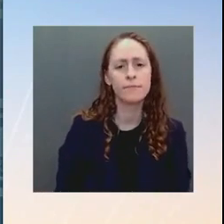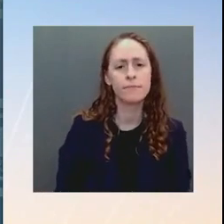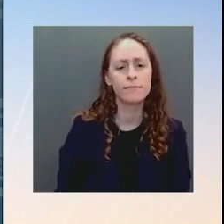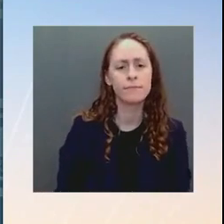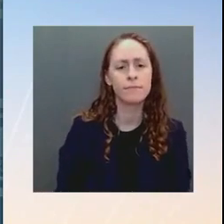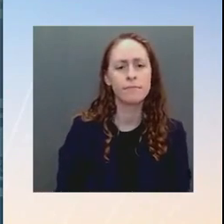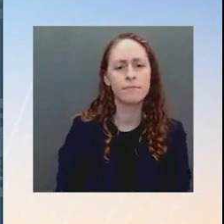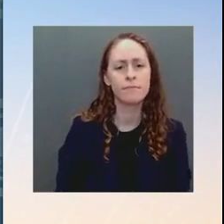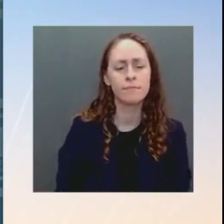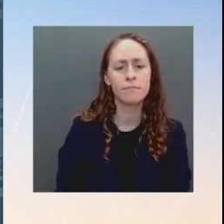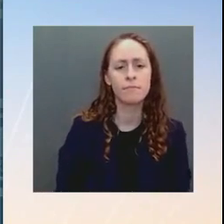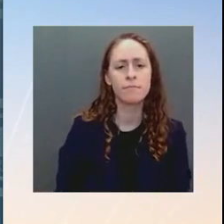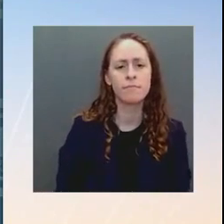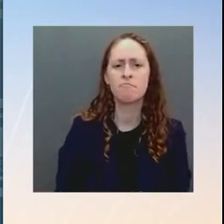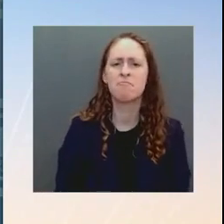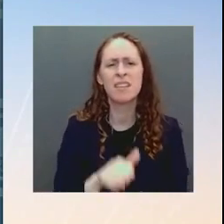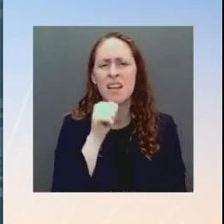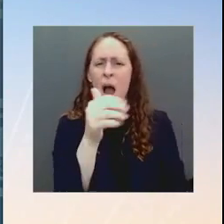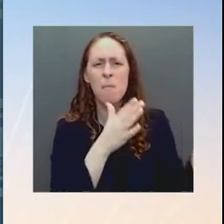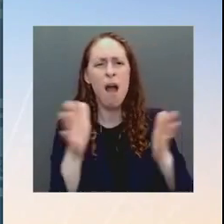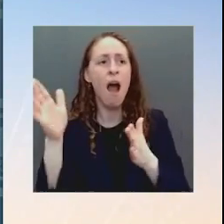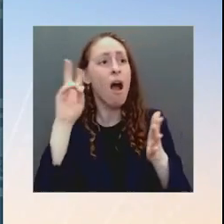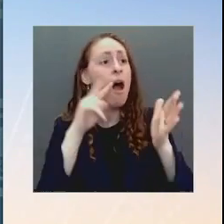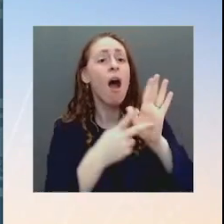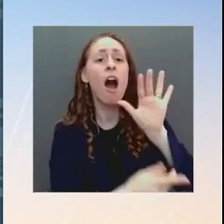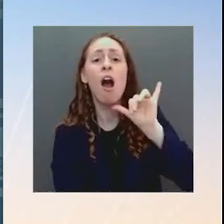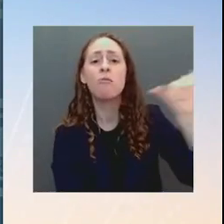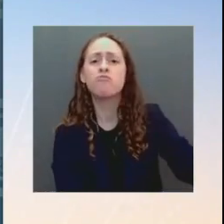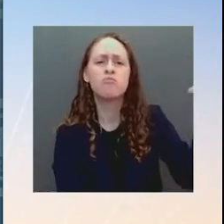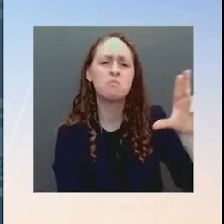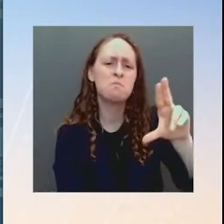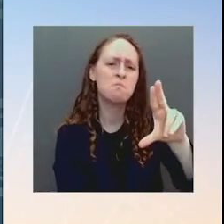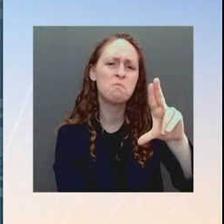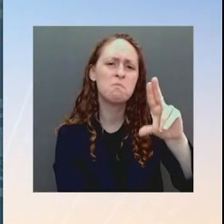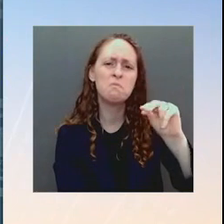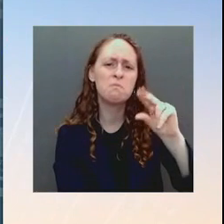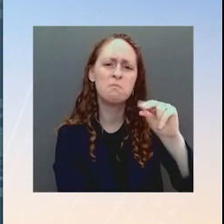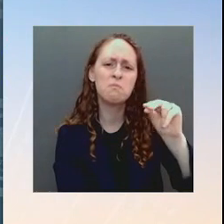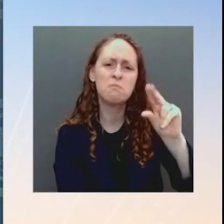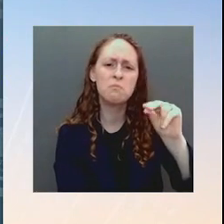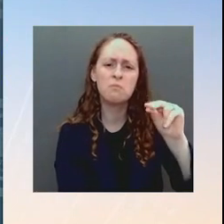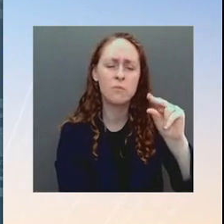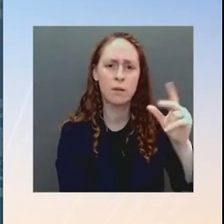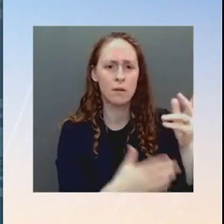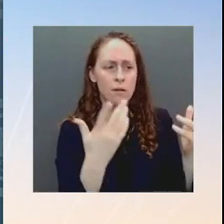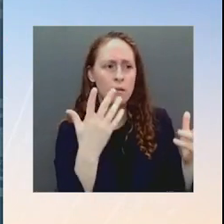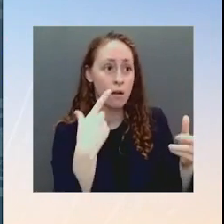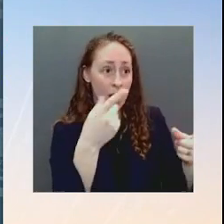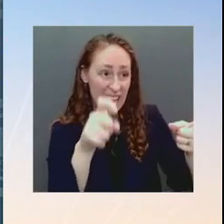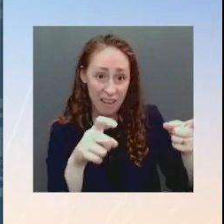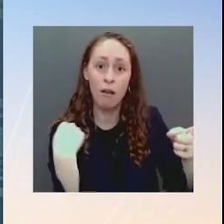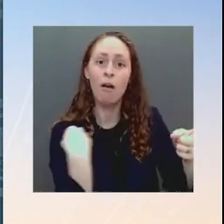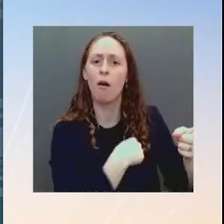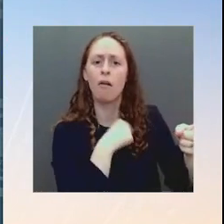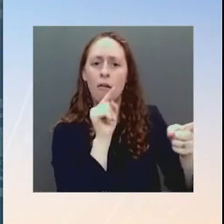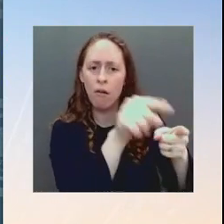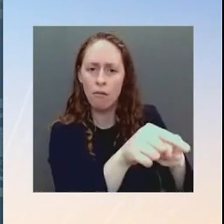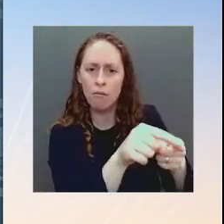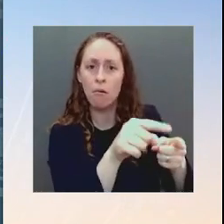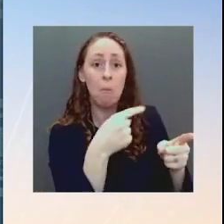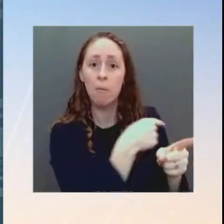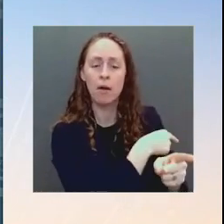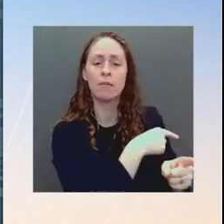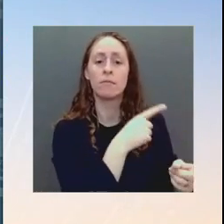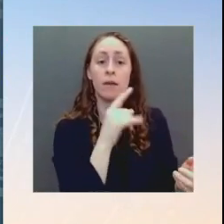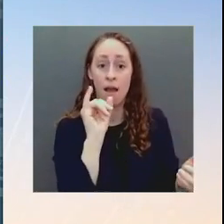in troops. So I can't give you an evaluation. Obviously, if Russia decides to de-escalate, to take de-escalatory steps, then certainly